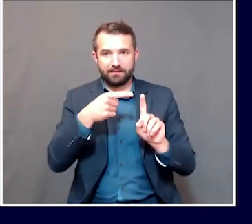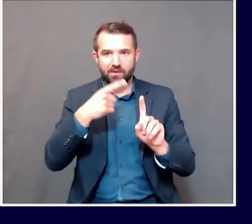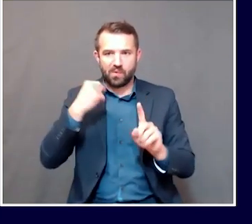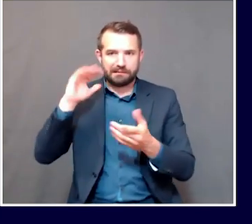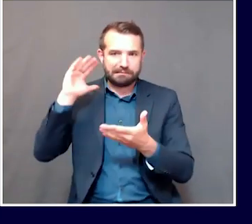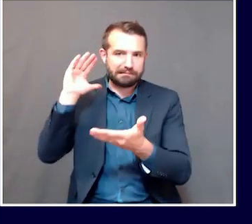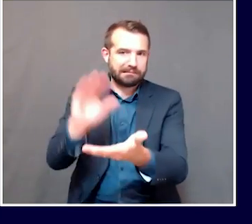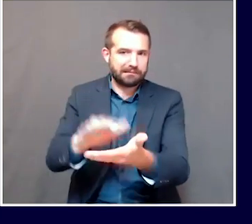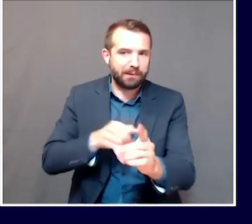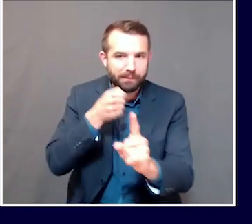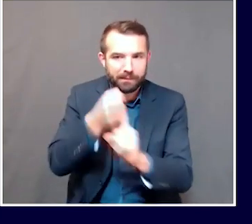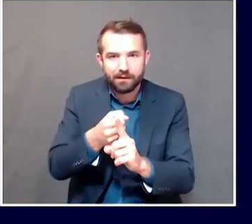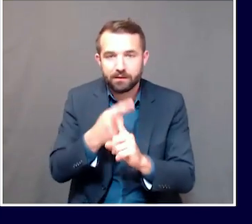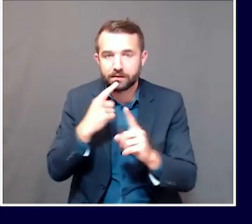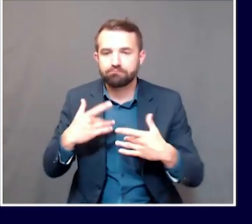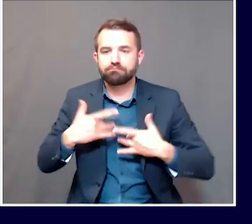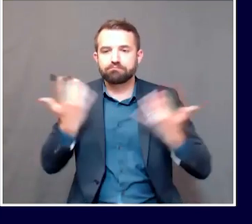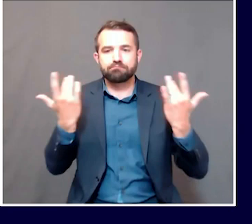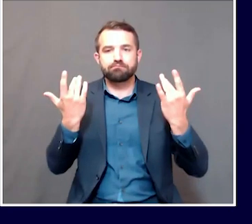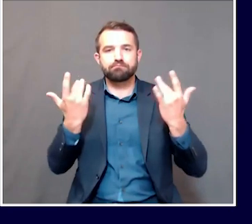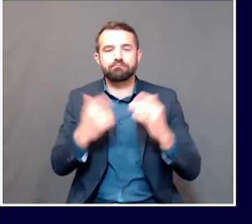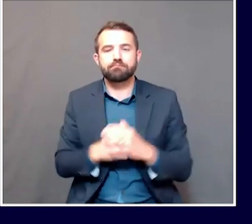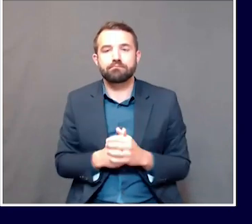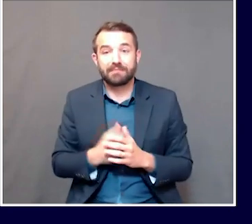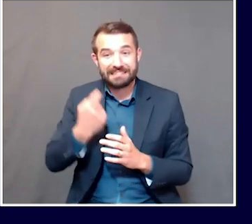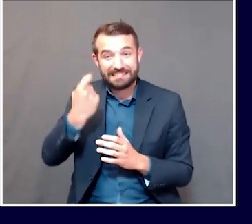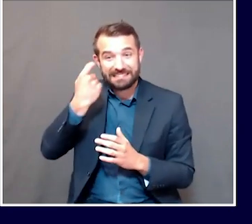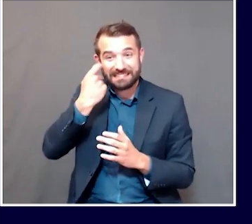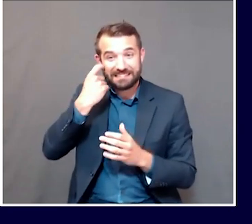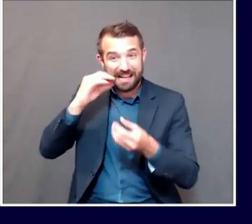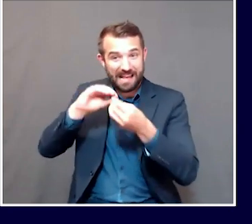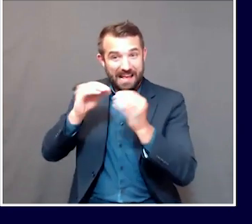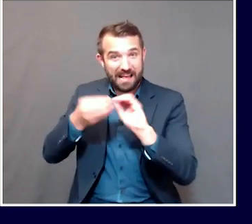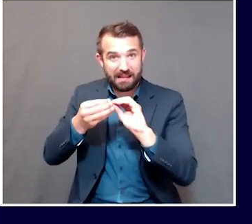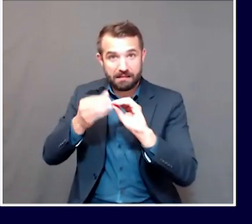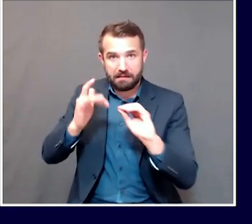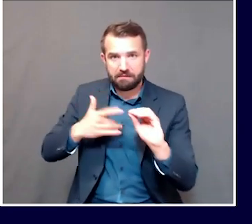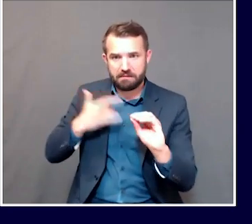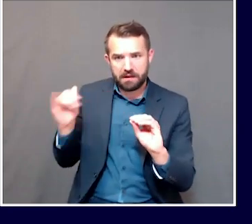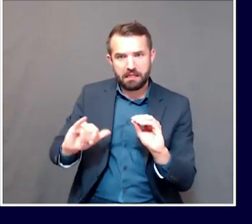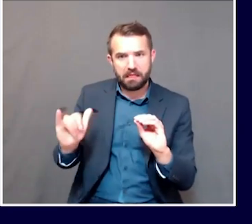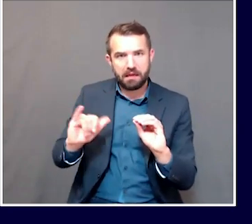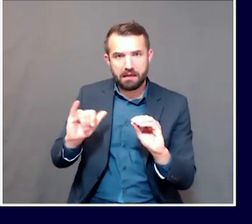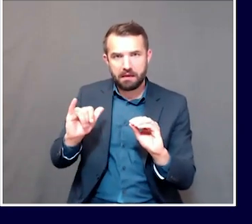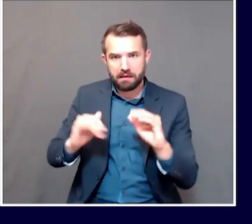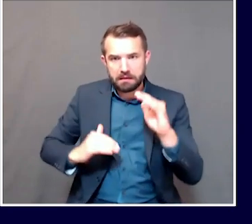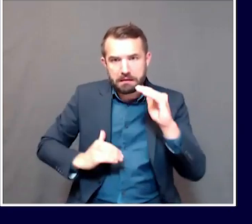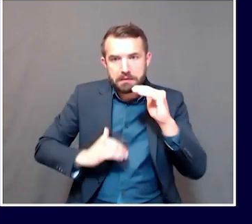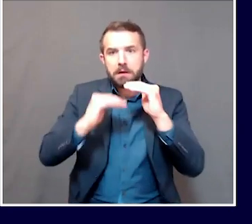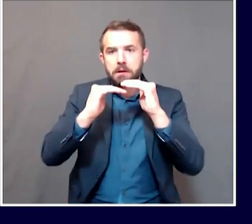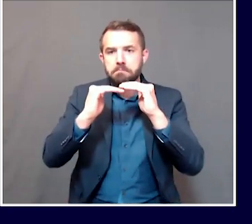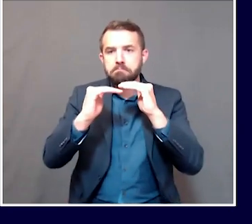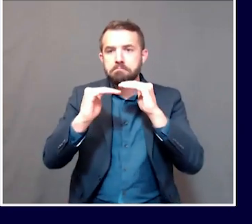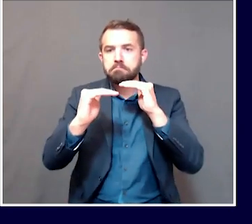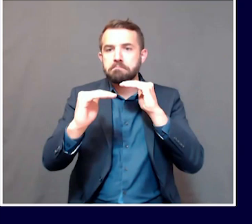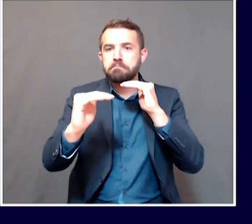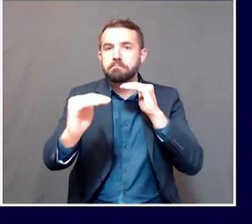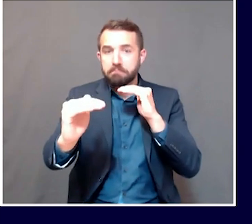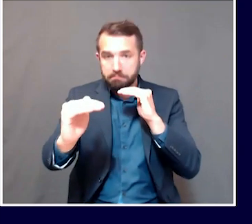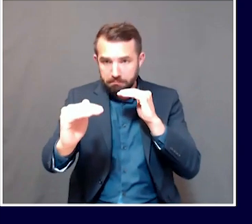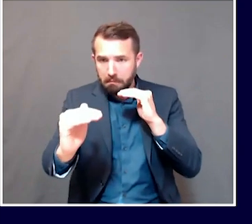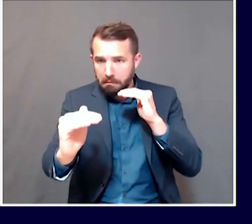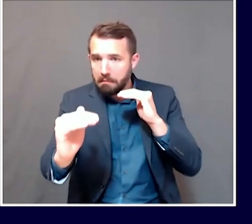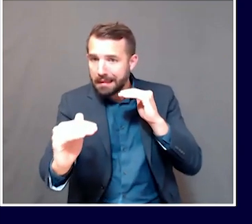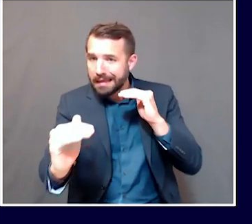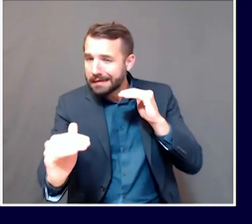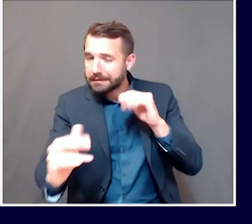recent results as at least a plateauing of the critical numbers that Dr. Shah and his team have been monitoring from